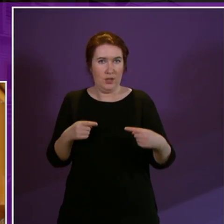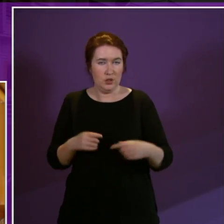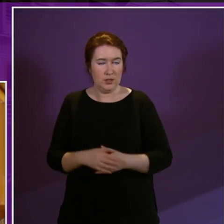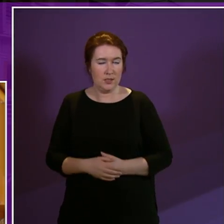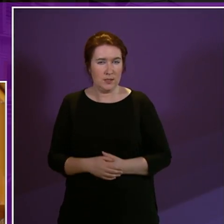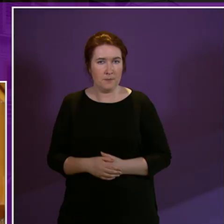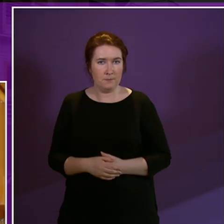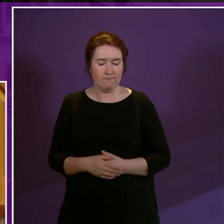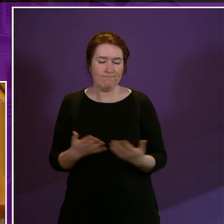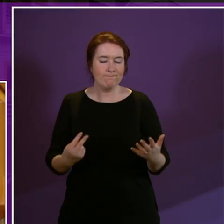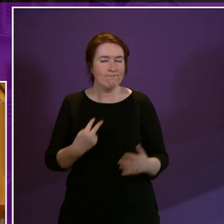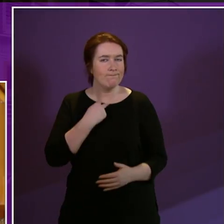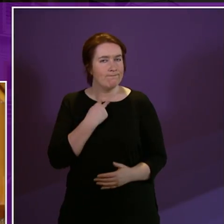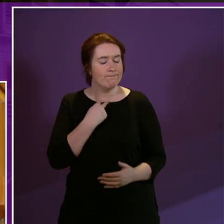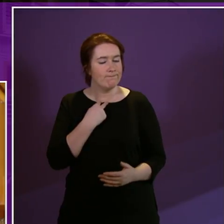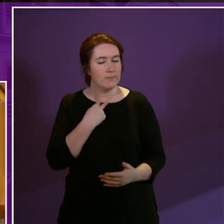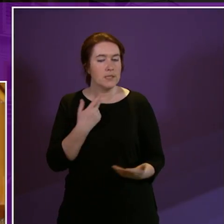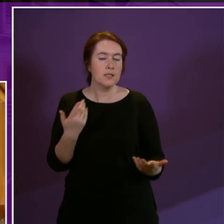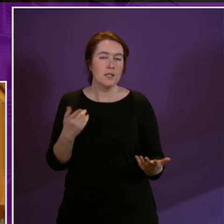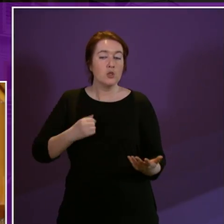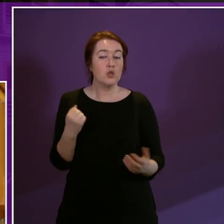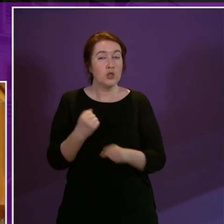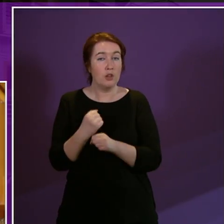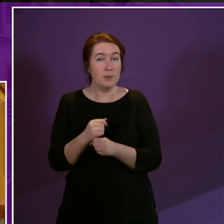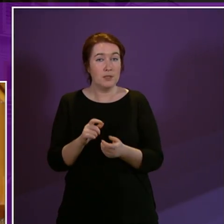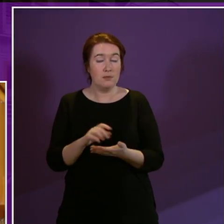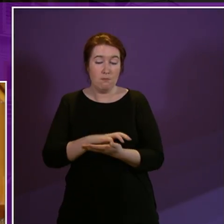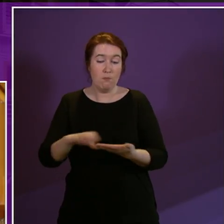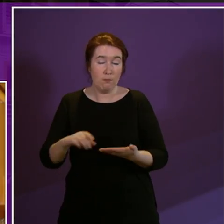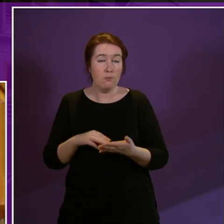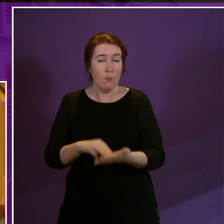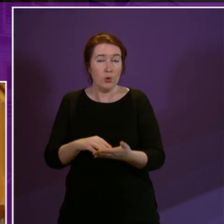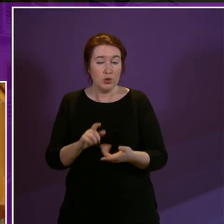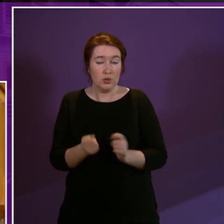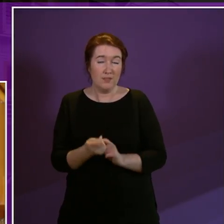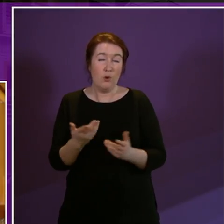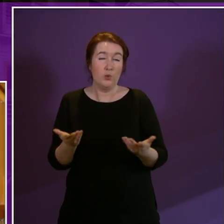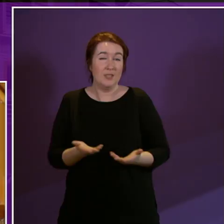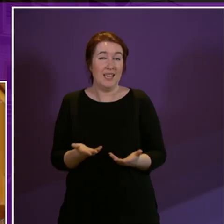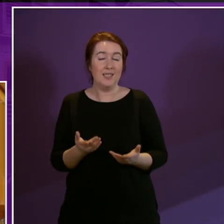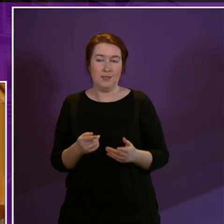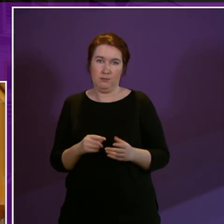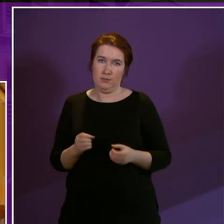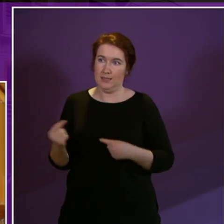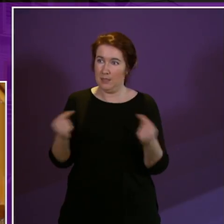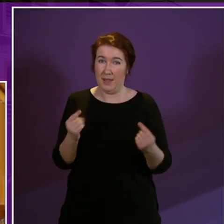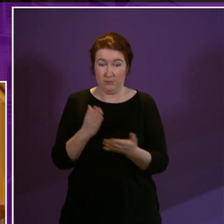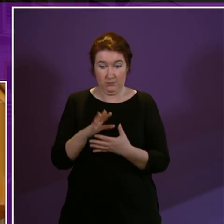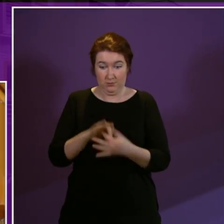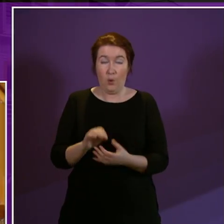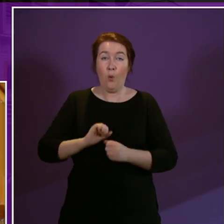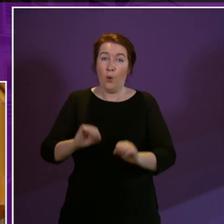it's disappointing that the Scottish Government's motion for today's debate which is after all about its own delivery plan